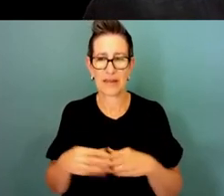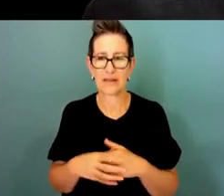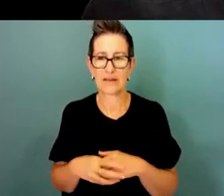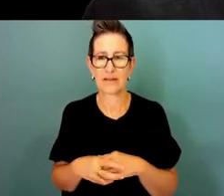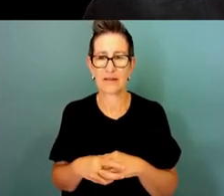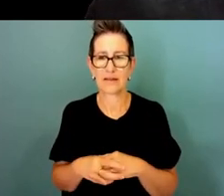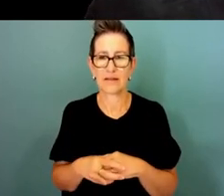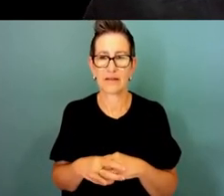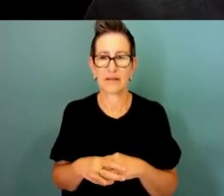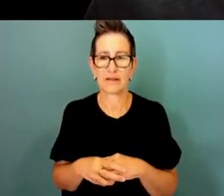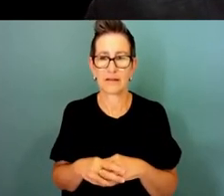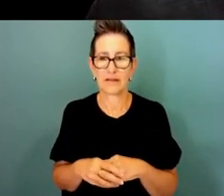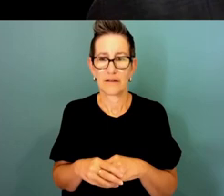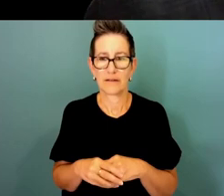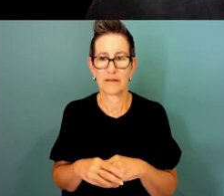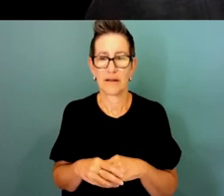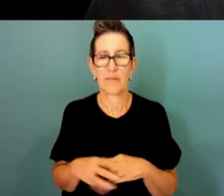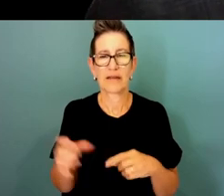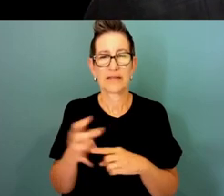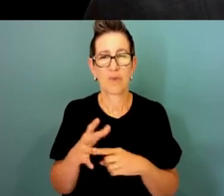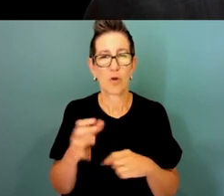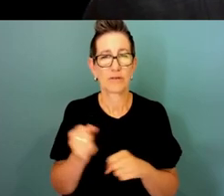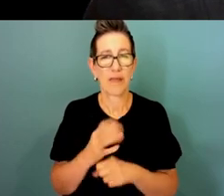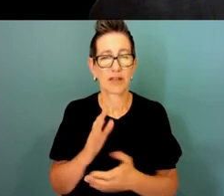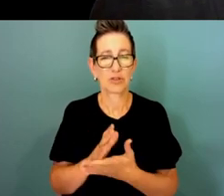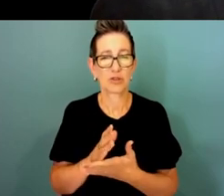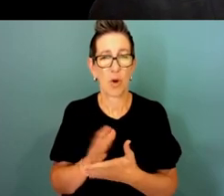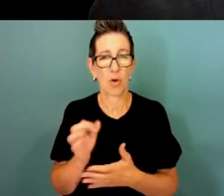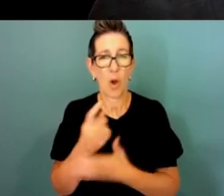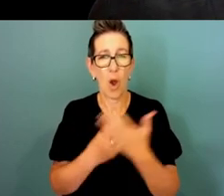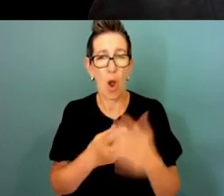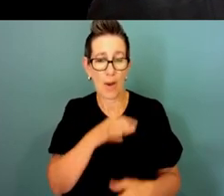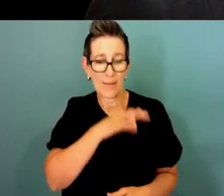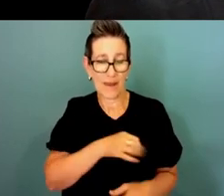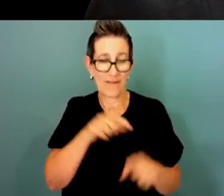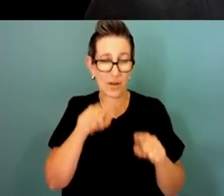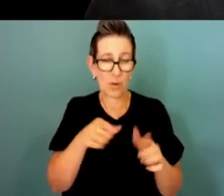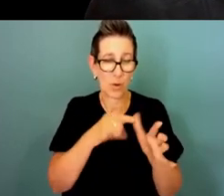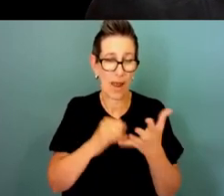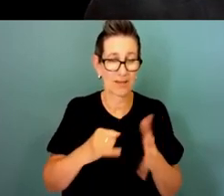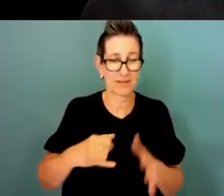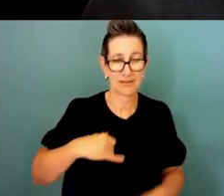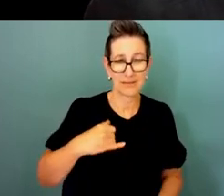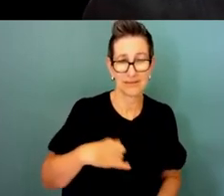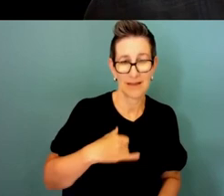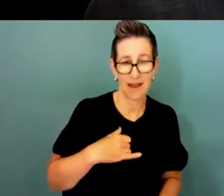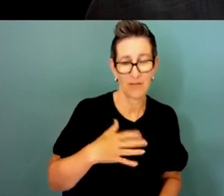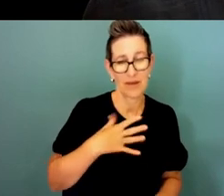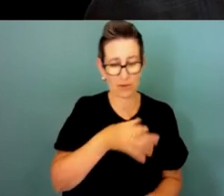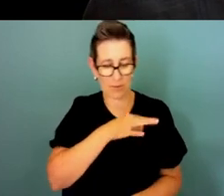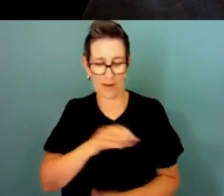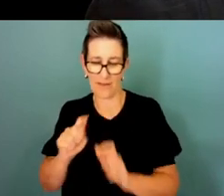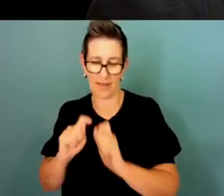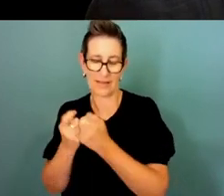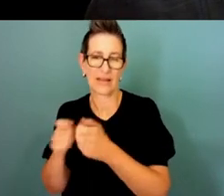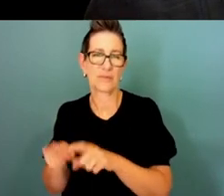core will also be mutual benefit so it's got to work only for you as an individual but it's got to work for your team as well